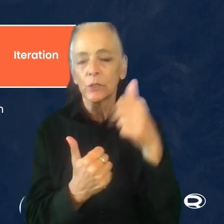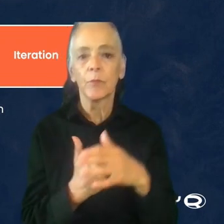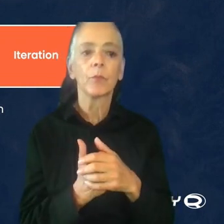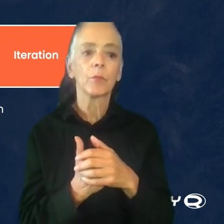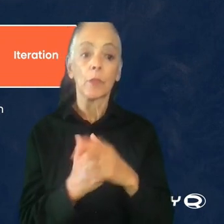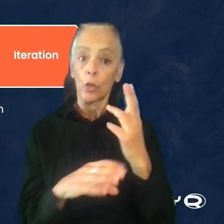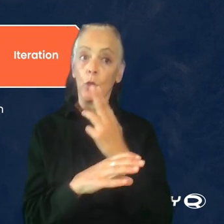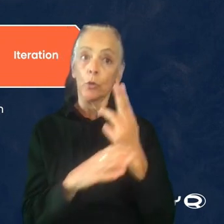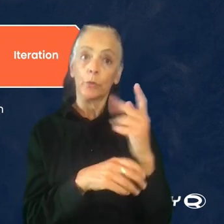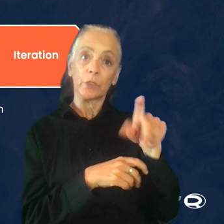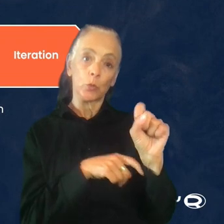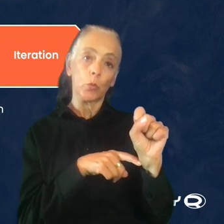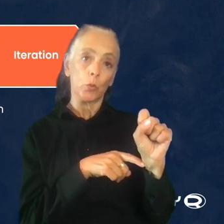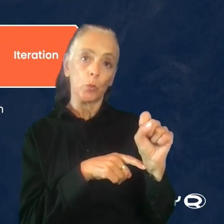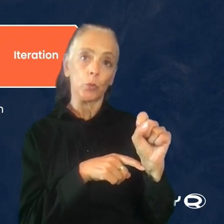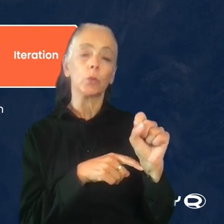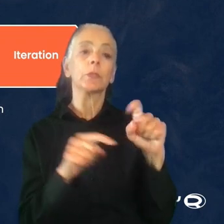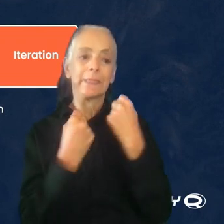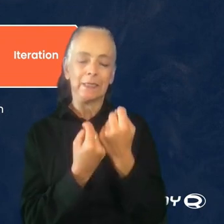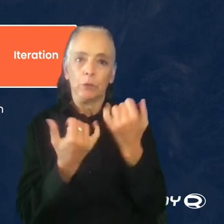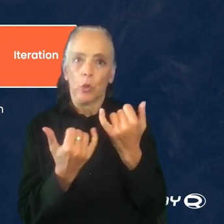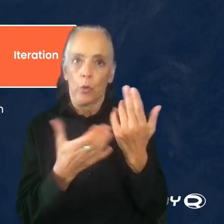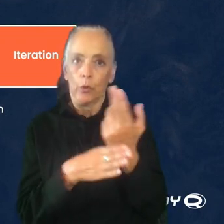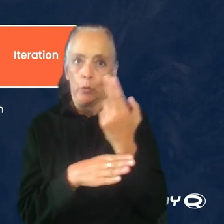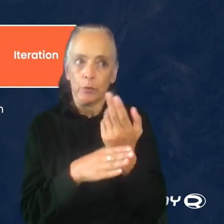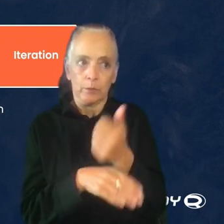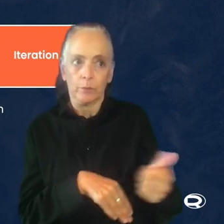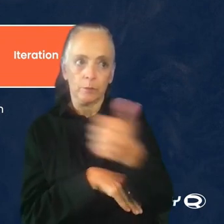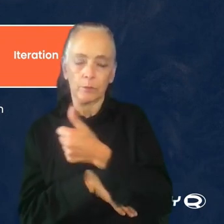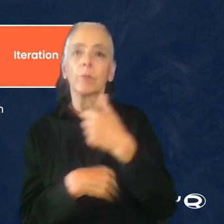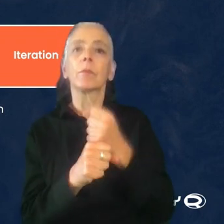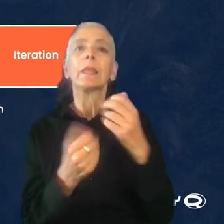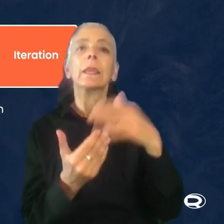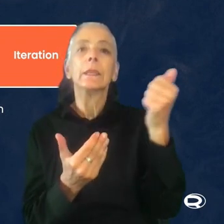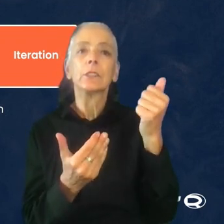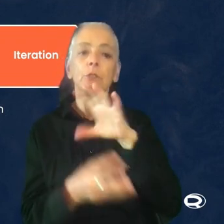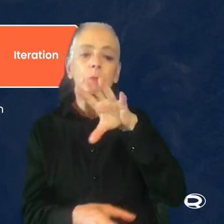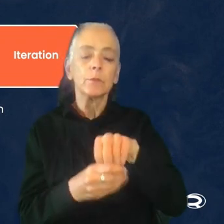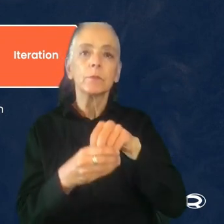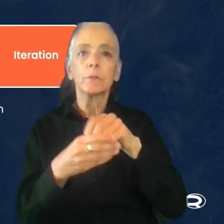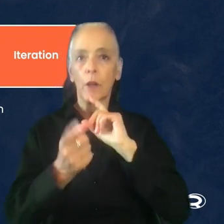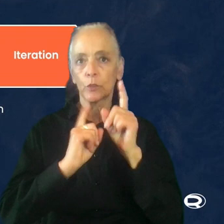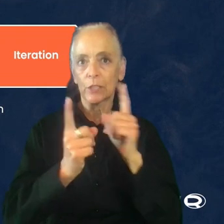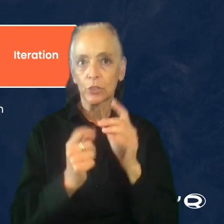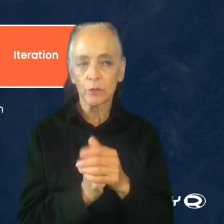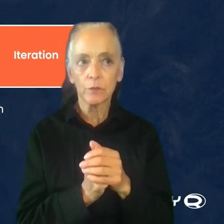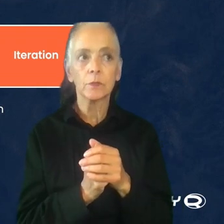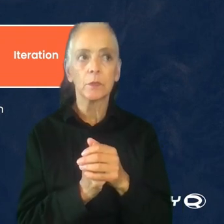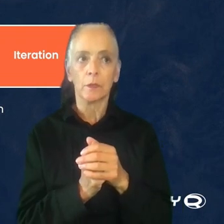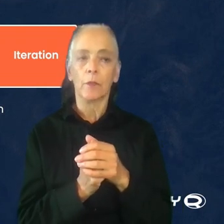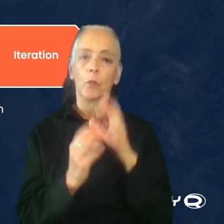using the tools that the team is currently using themselves, it makes it easier to be part of the conversation and gives the research more